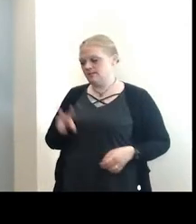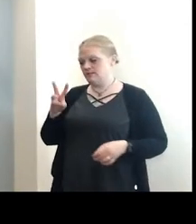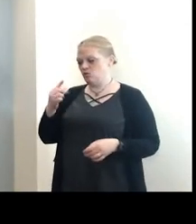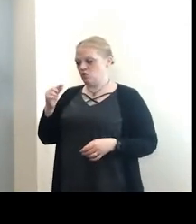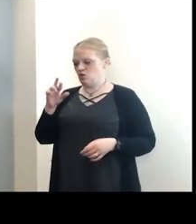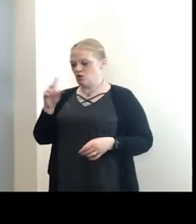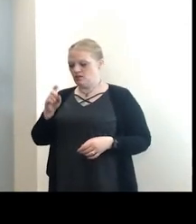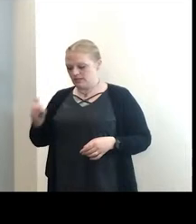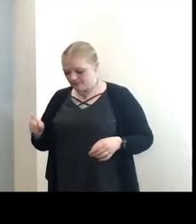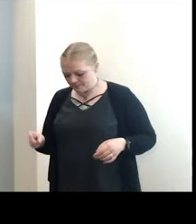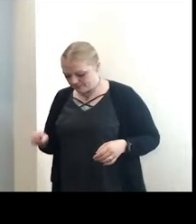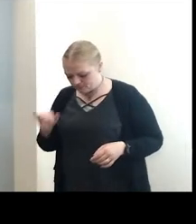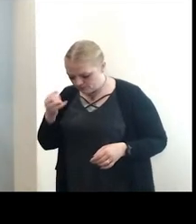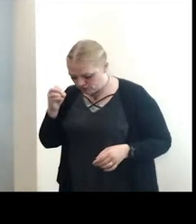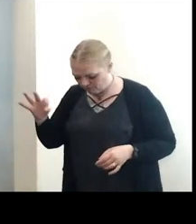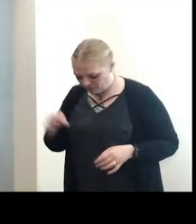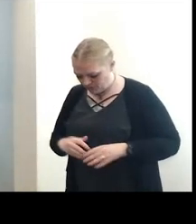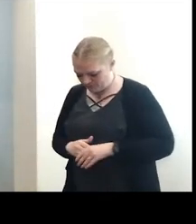WGRZ, Jeff Preval.